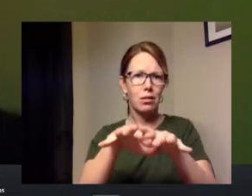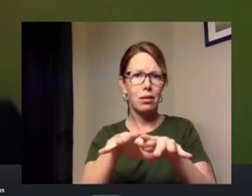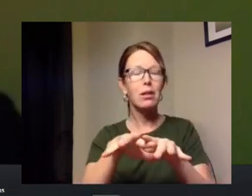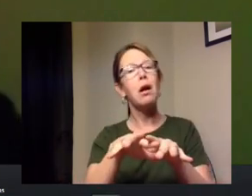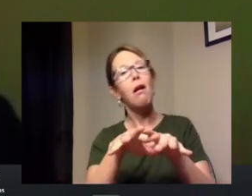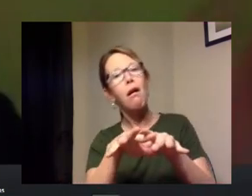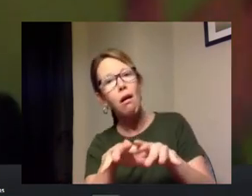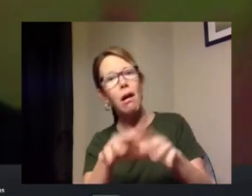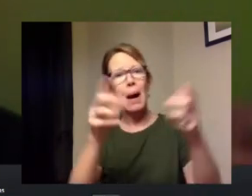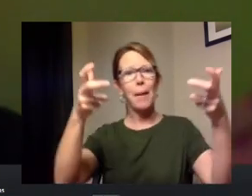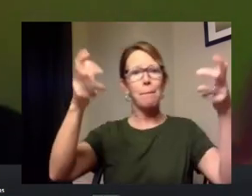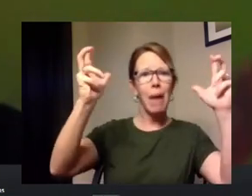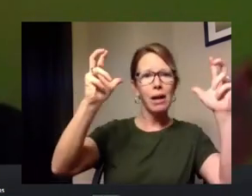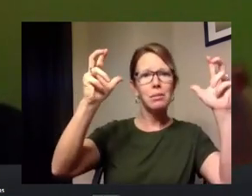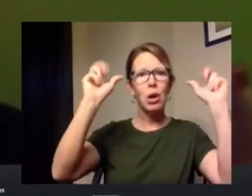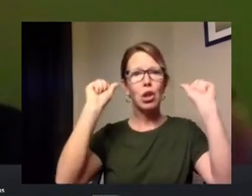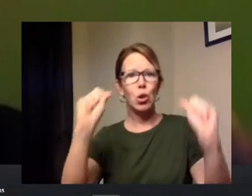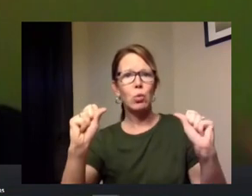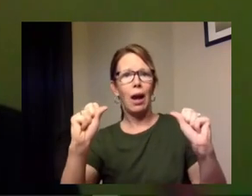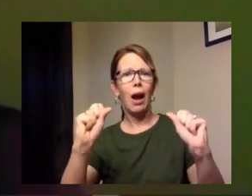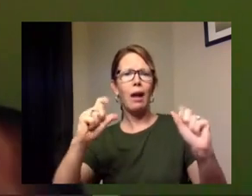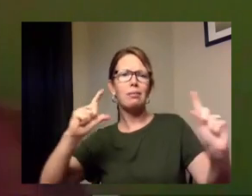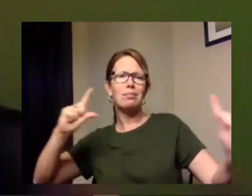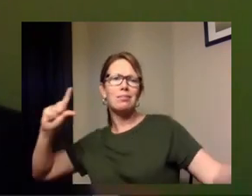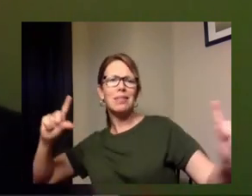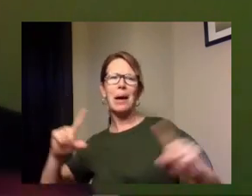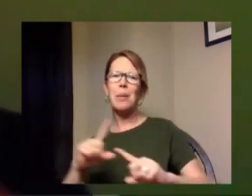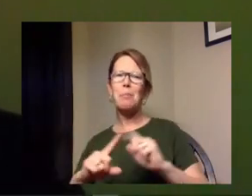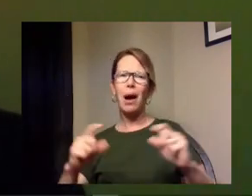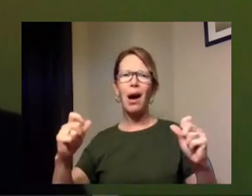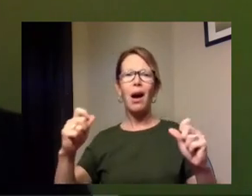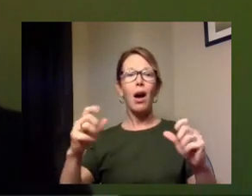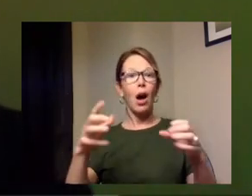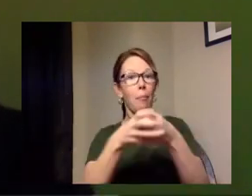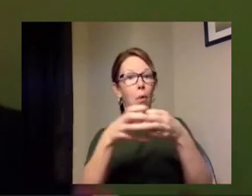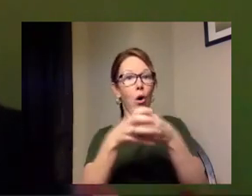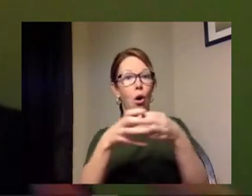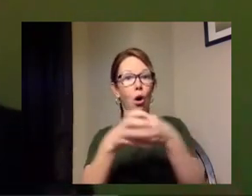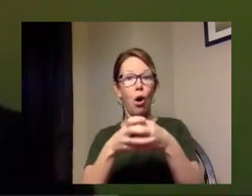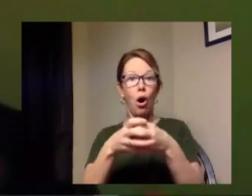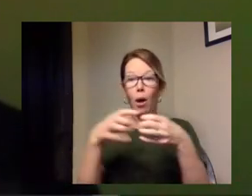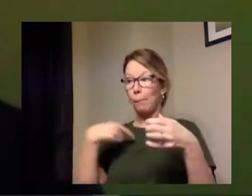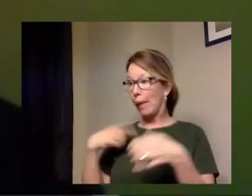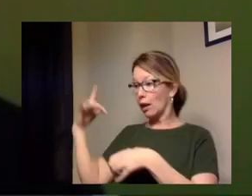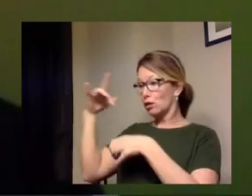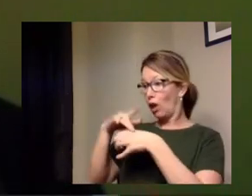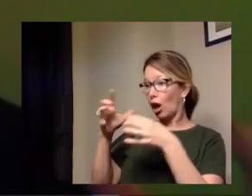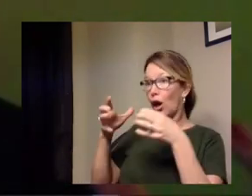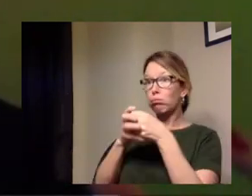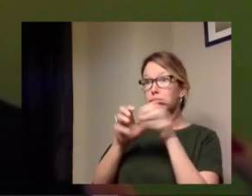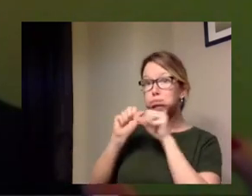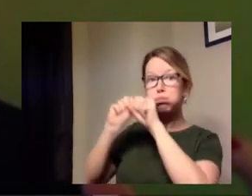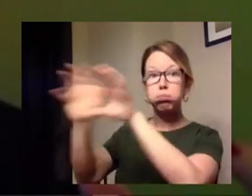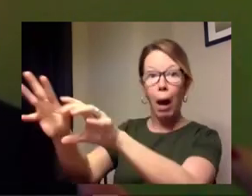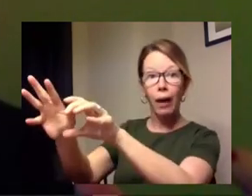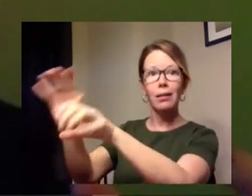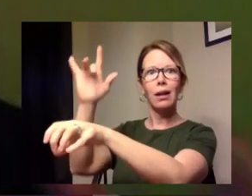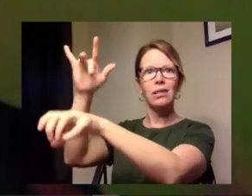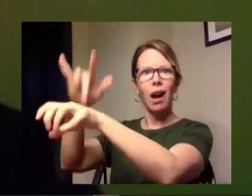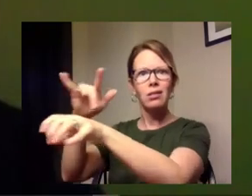basketball you could maintain physical distancing but you're passing a ball around so i mean i would equate uh